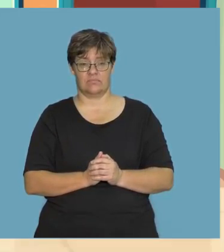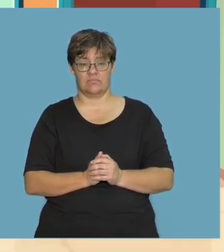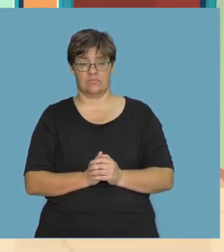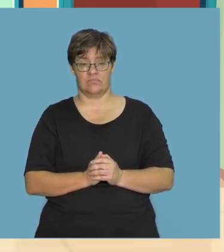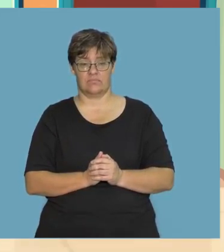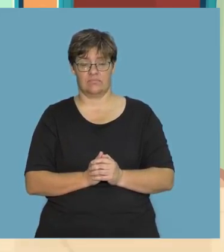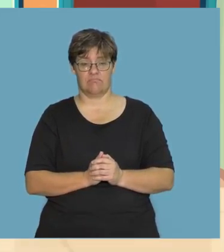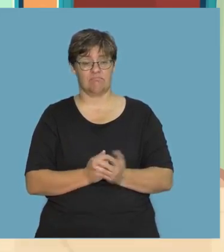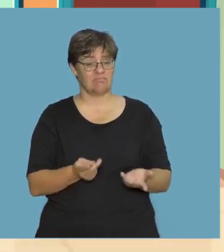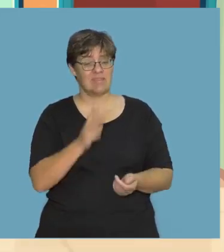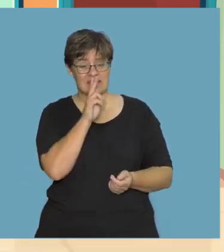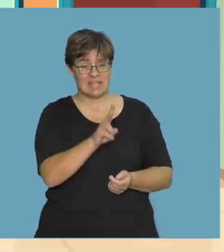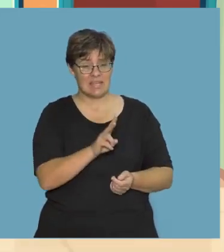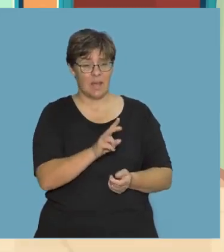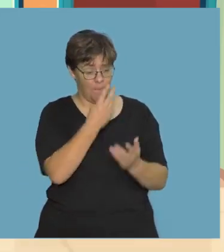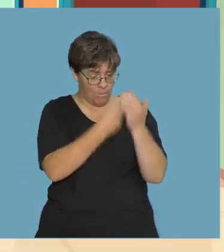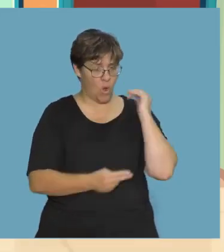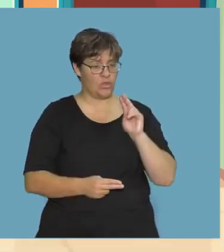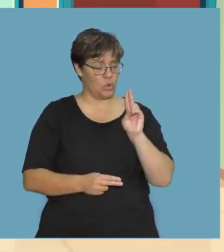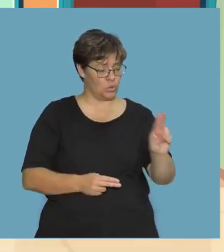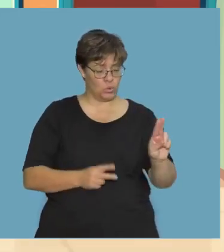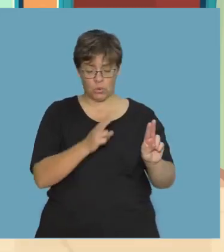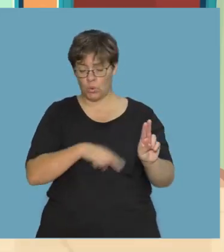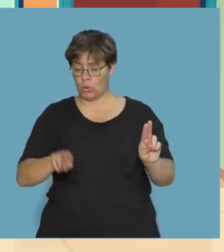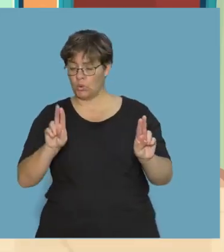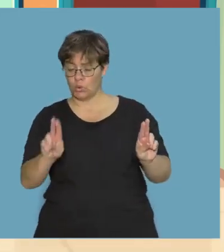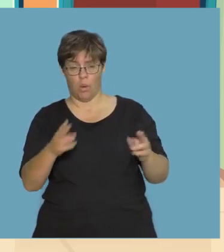Can you see that both these words have the vowel sound U?